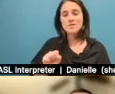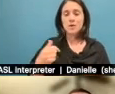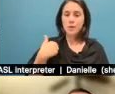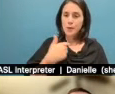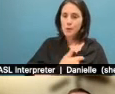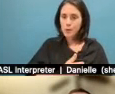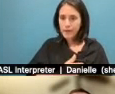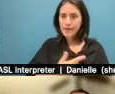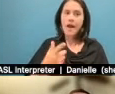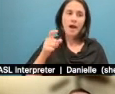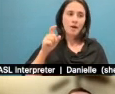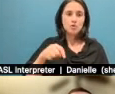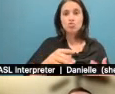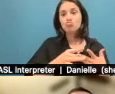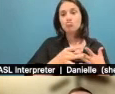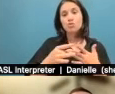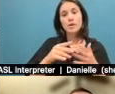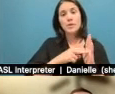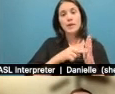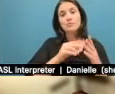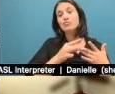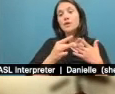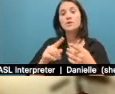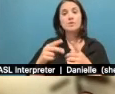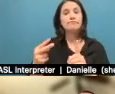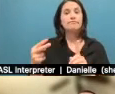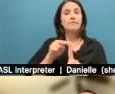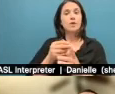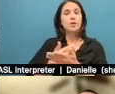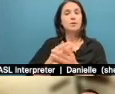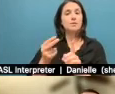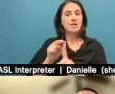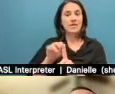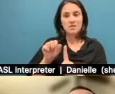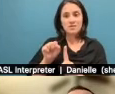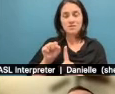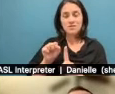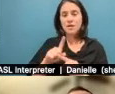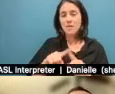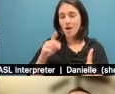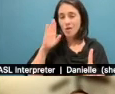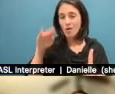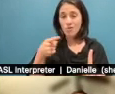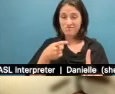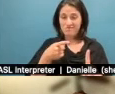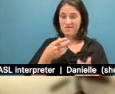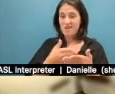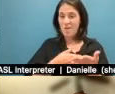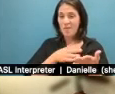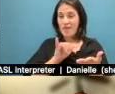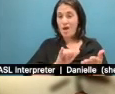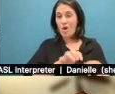our readers somewhere they haven't been before because a segment of that audience are these people who have never been to Princeville. But to me,